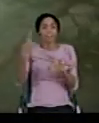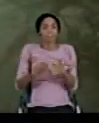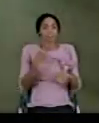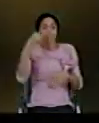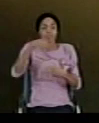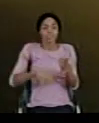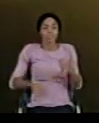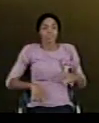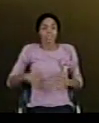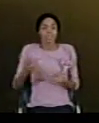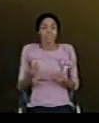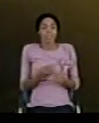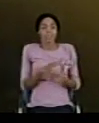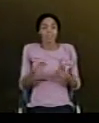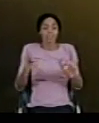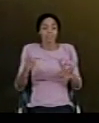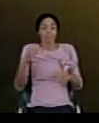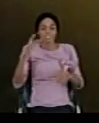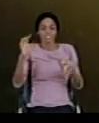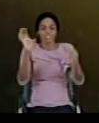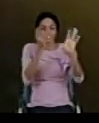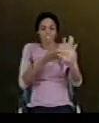Quarra State. Join us.